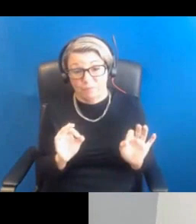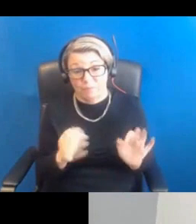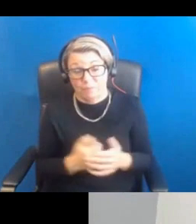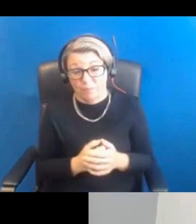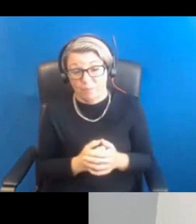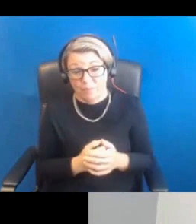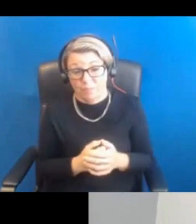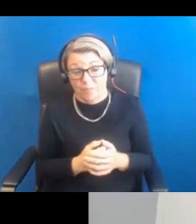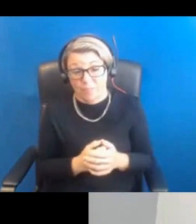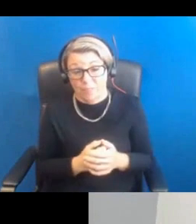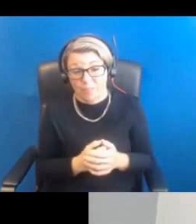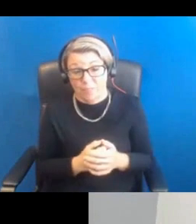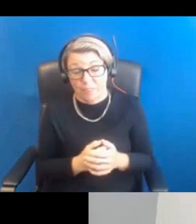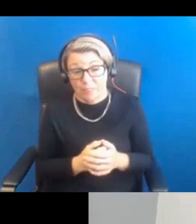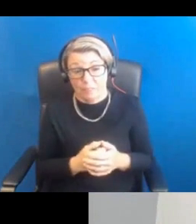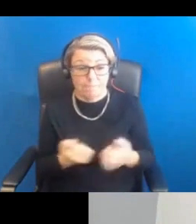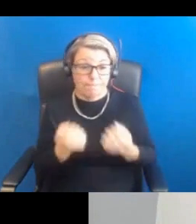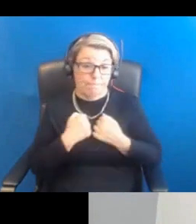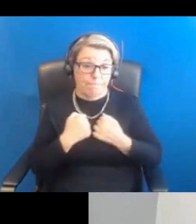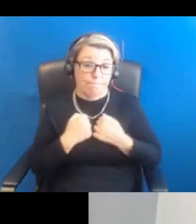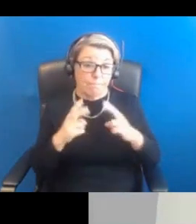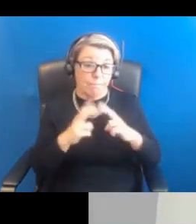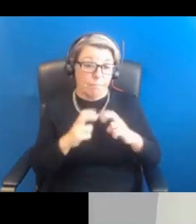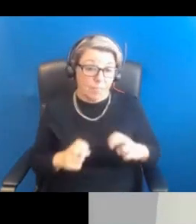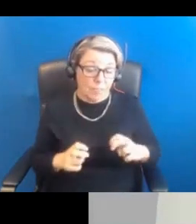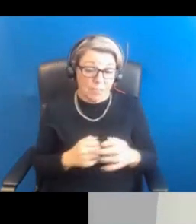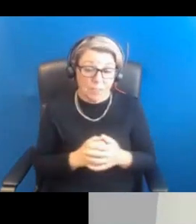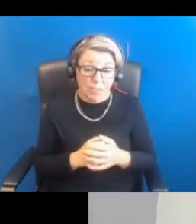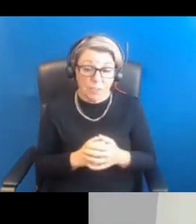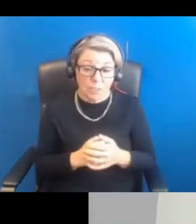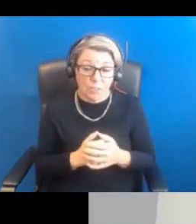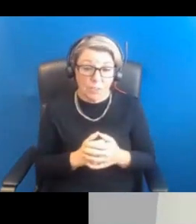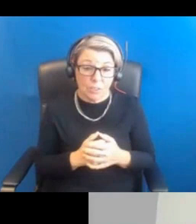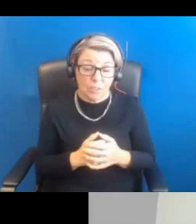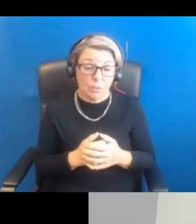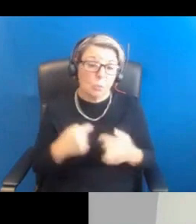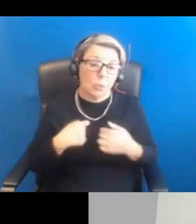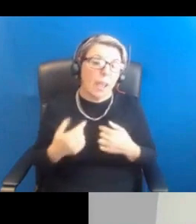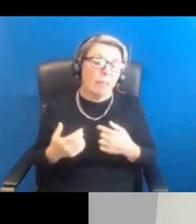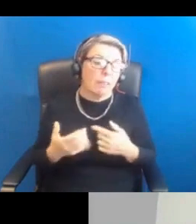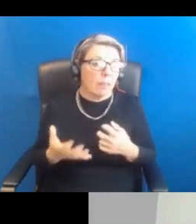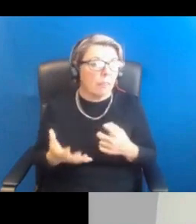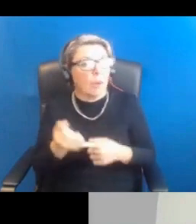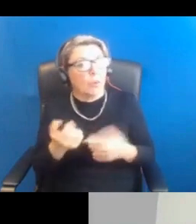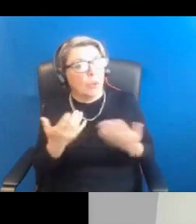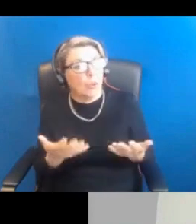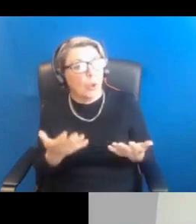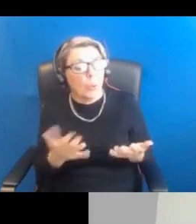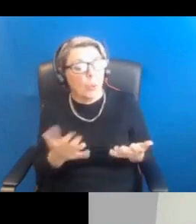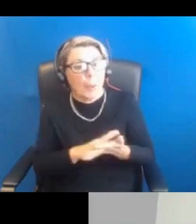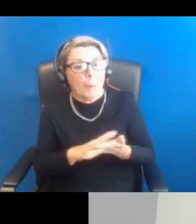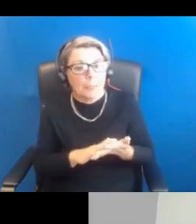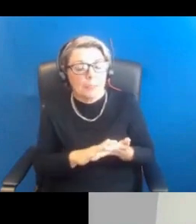As far as our research is concerned, one of the things that we've we've discovered is that there might be a window in